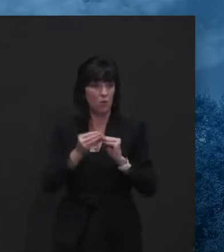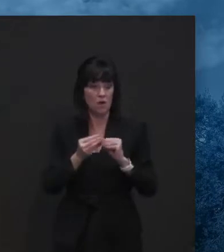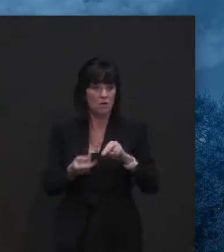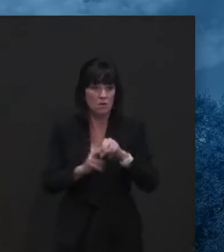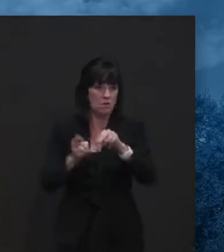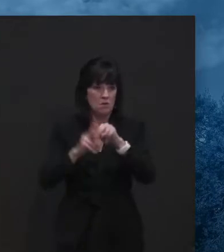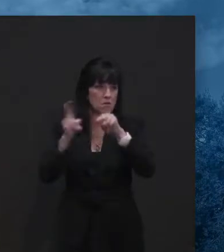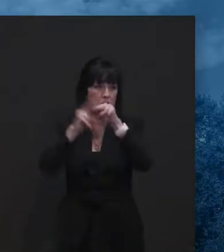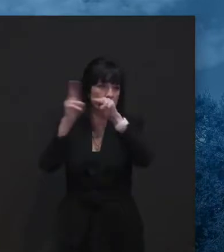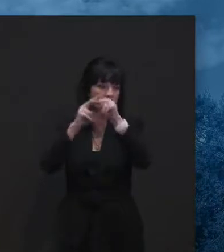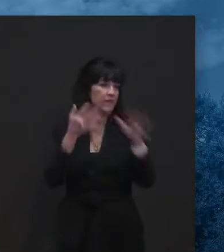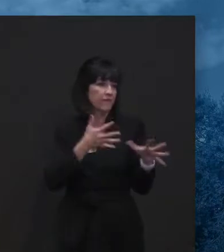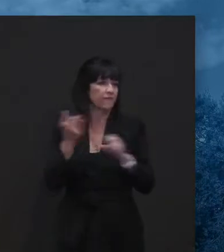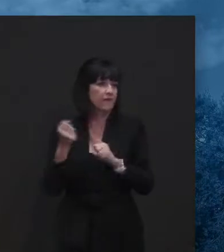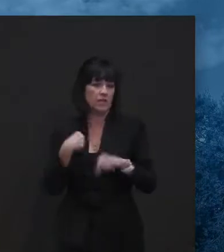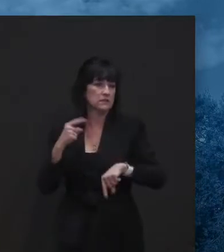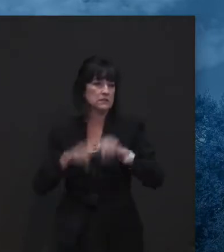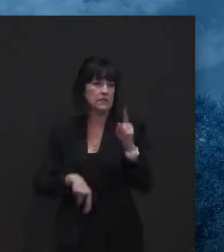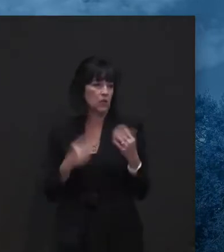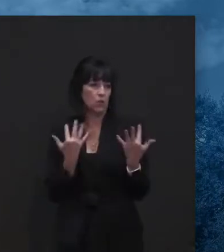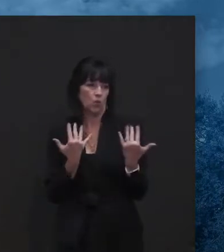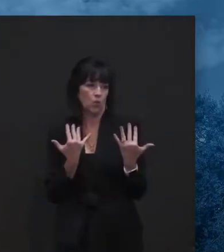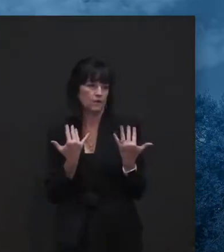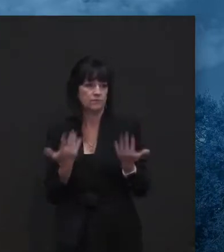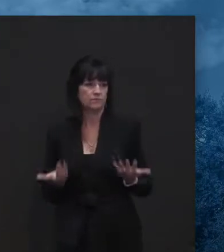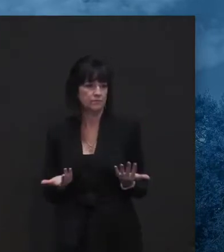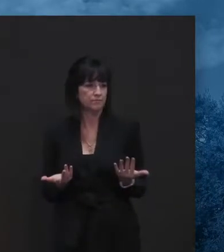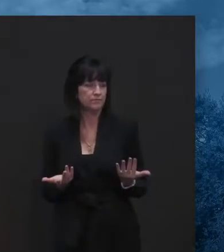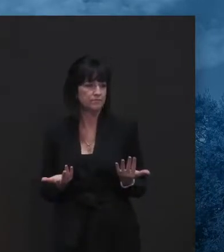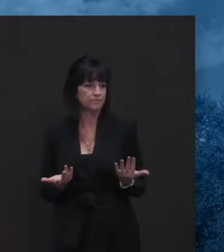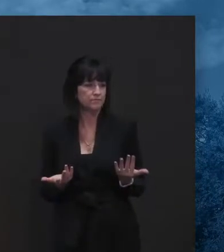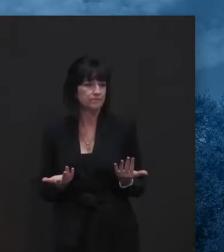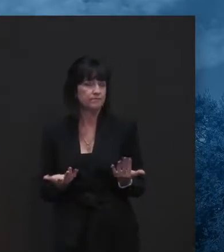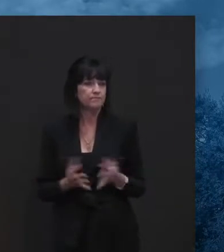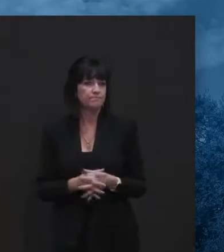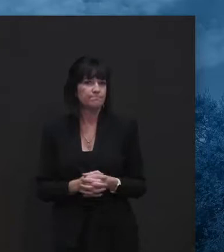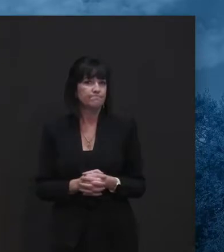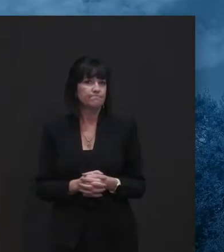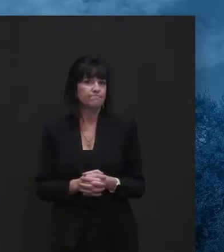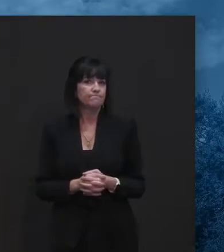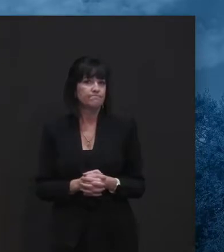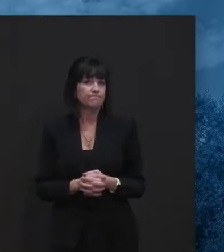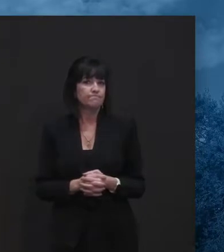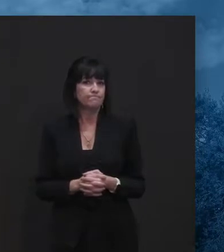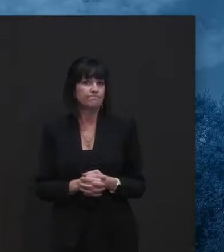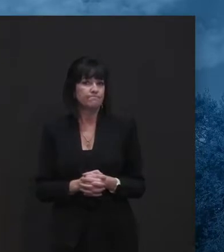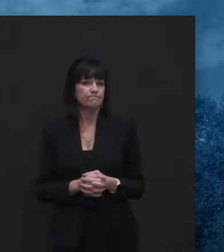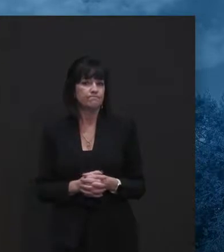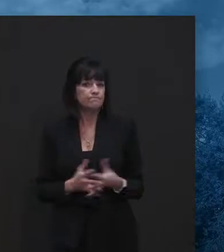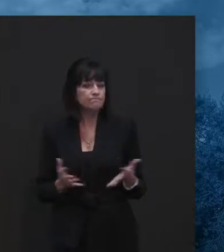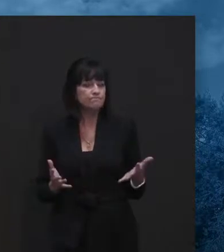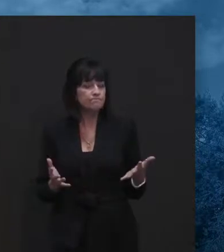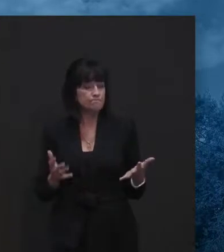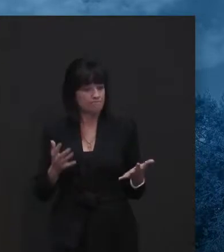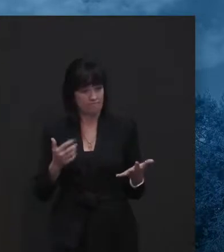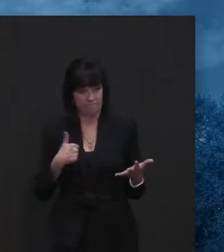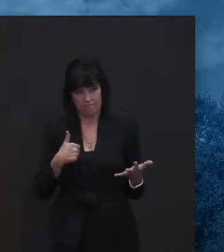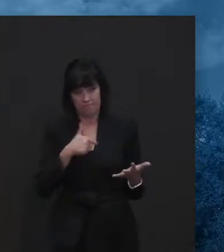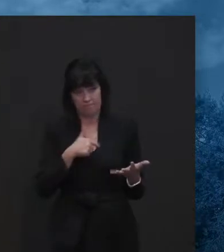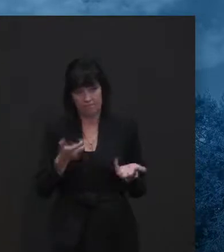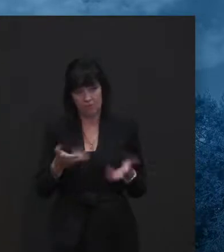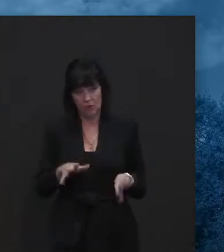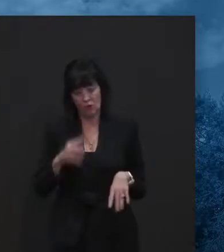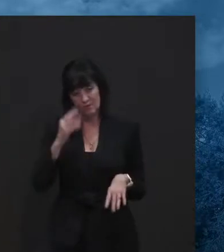we tried to, I think it was, um, you know, uh, hope, hope over experience that maybe we could,